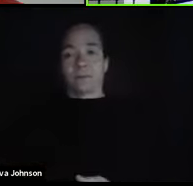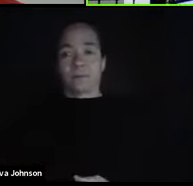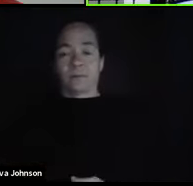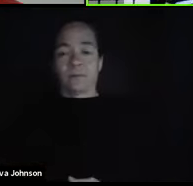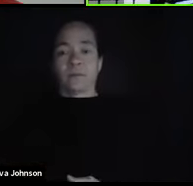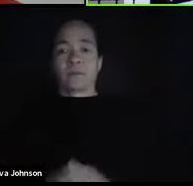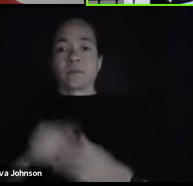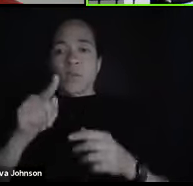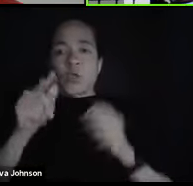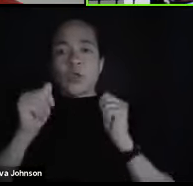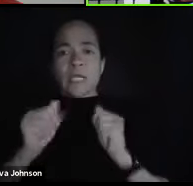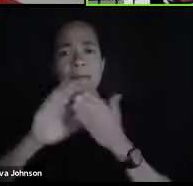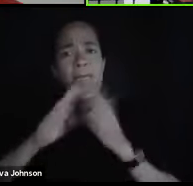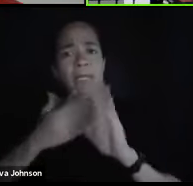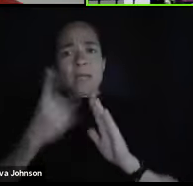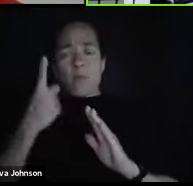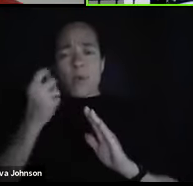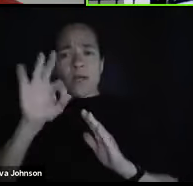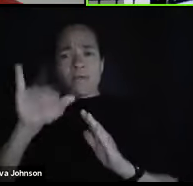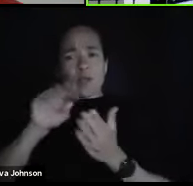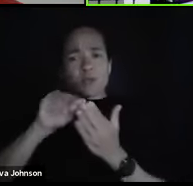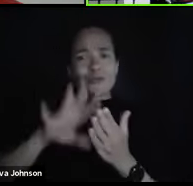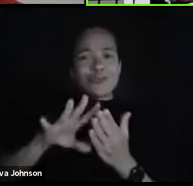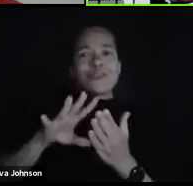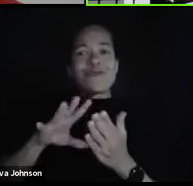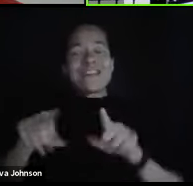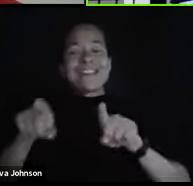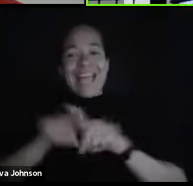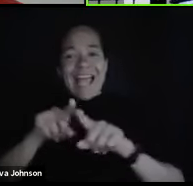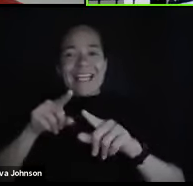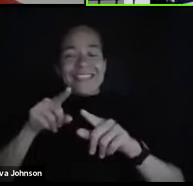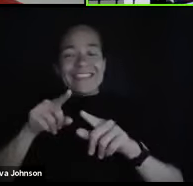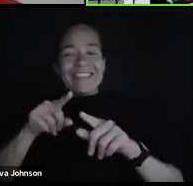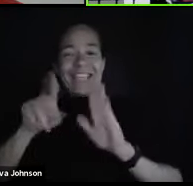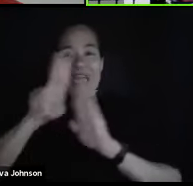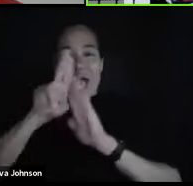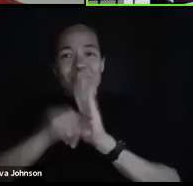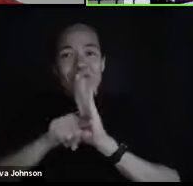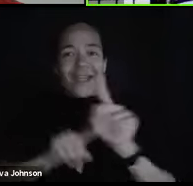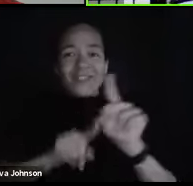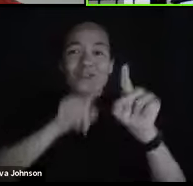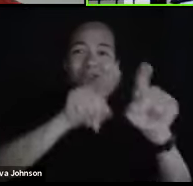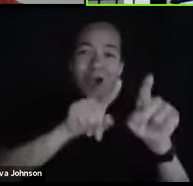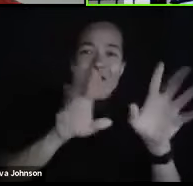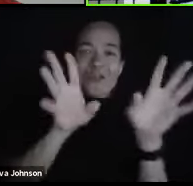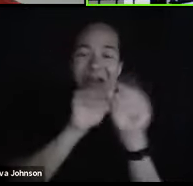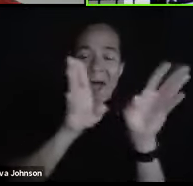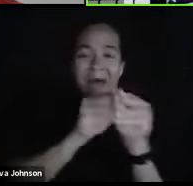undergraduate, you know, goes to conferences, make presentations and have your name on a publication.